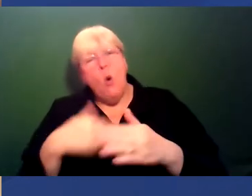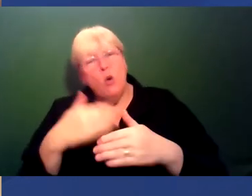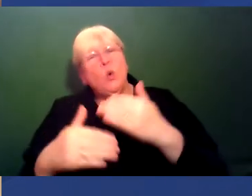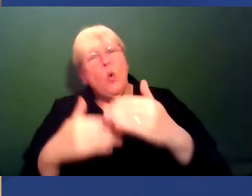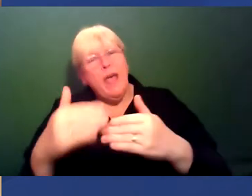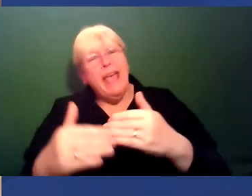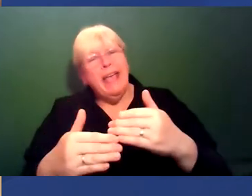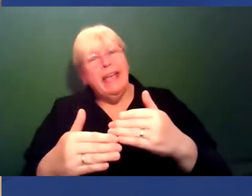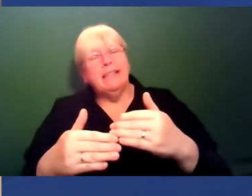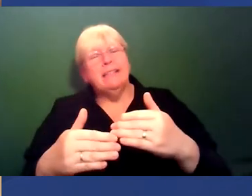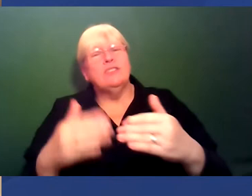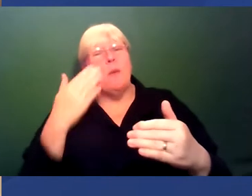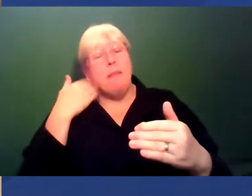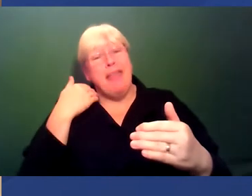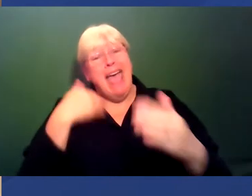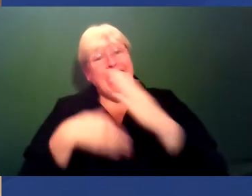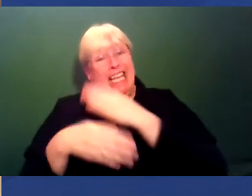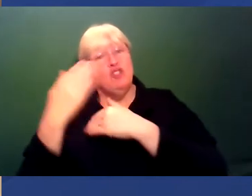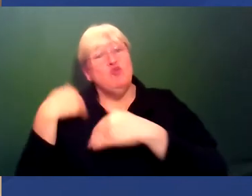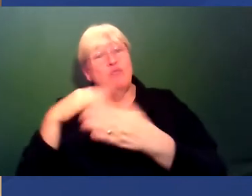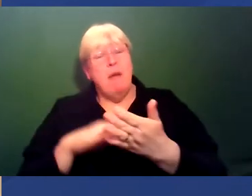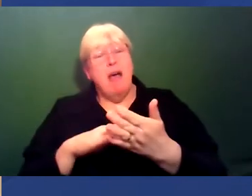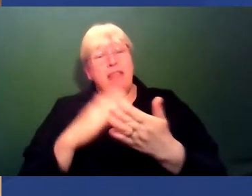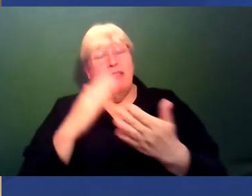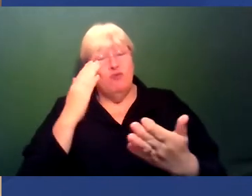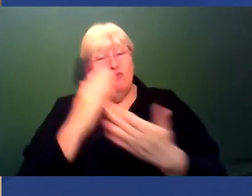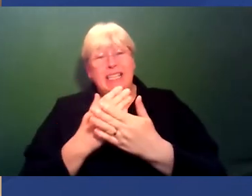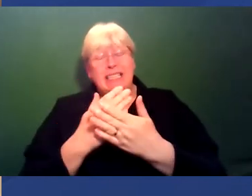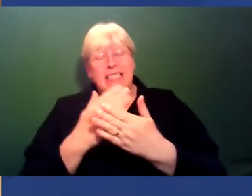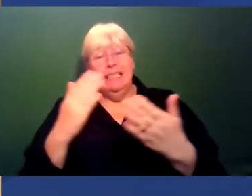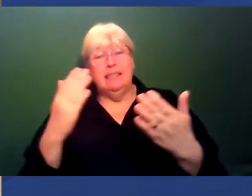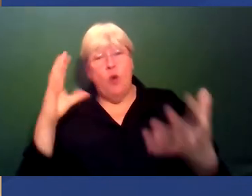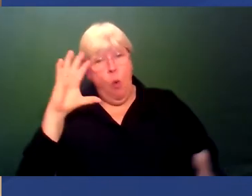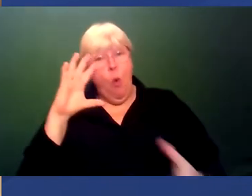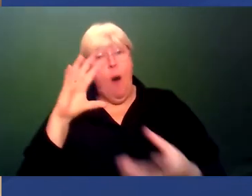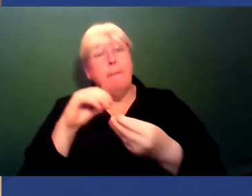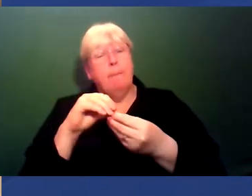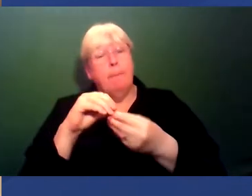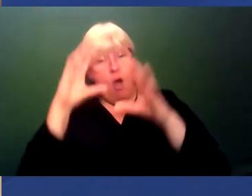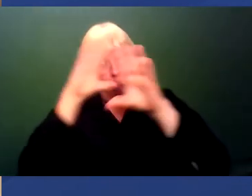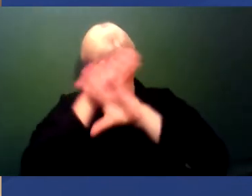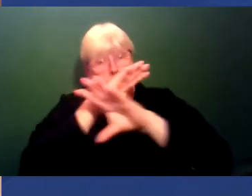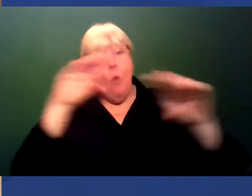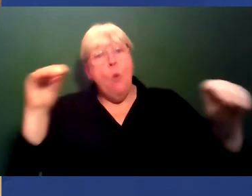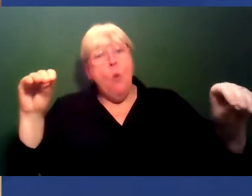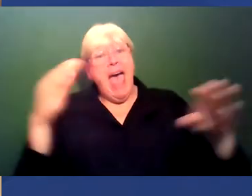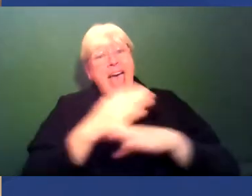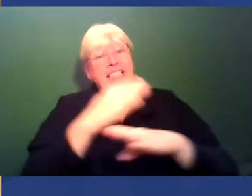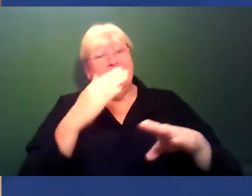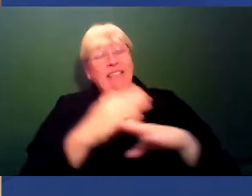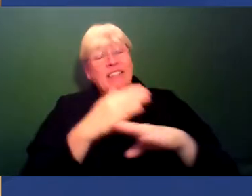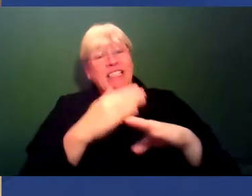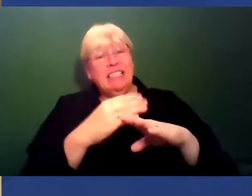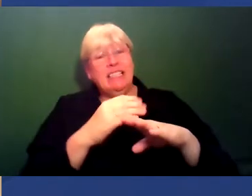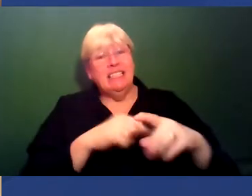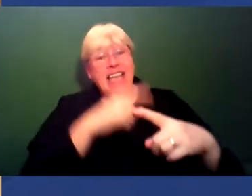be relevant to be the thing which maybe catalyzes activities at that point in the year, which then we come back a year later to,